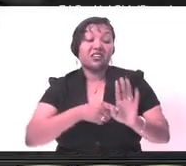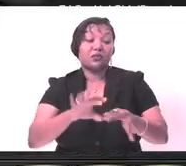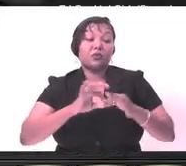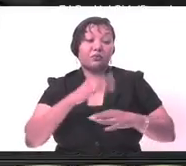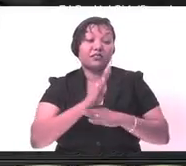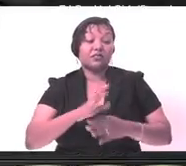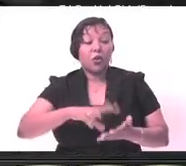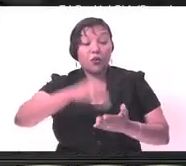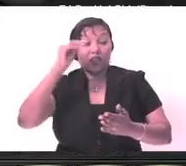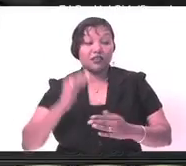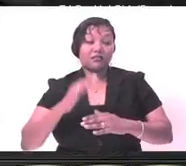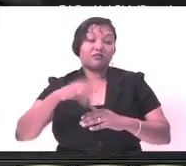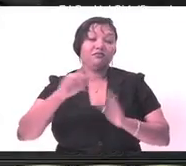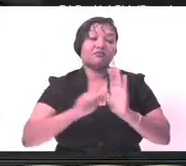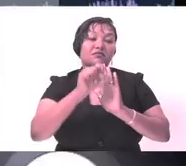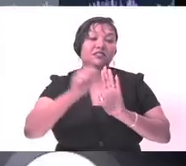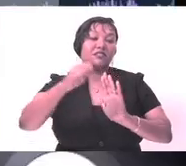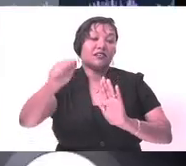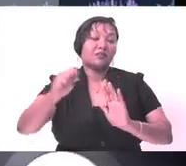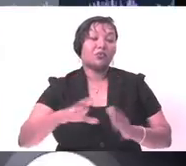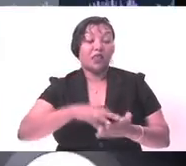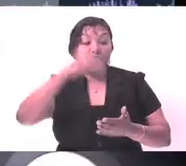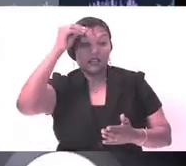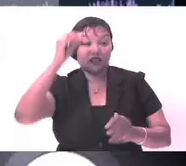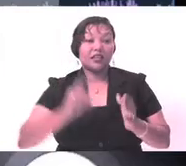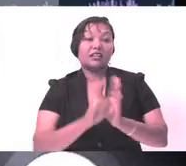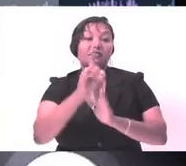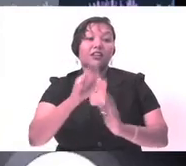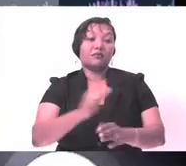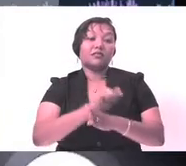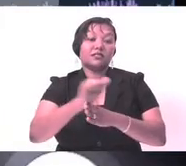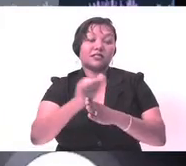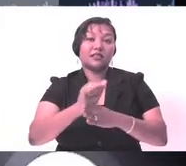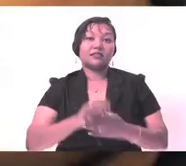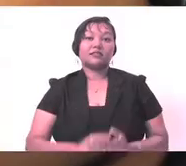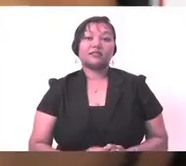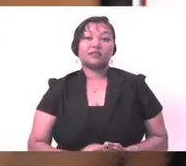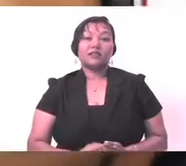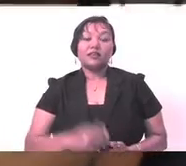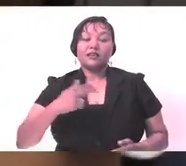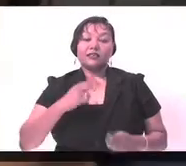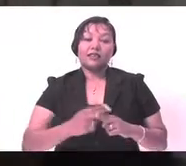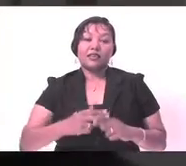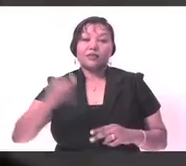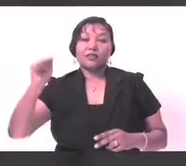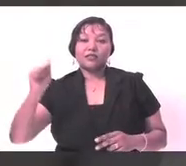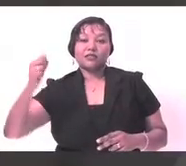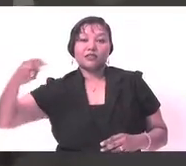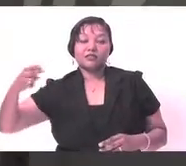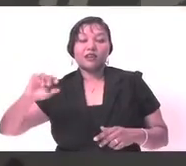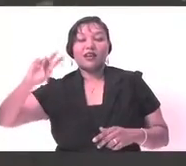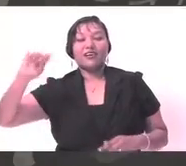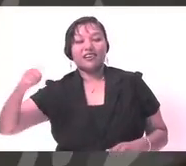over time what it takes to be a successful business person while developing your unique skill. I am Adrian Hackshaw,